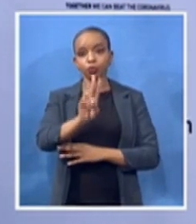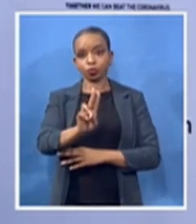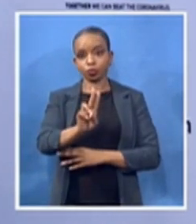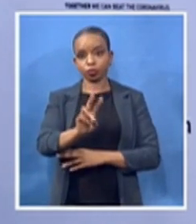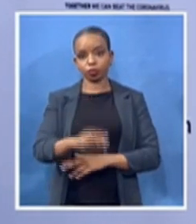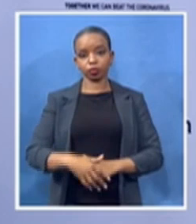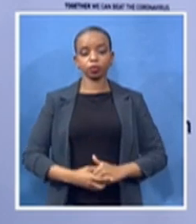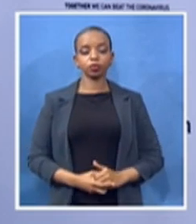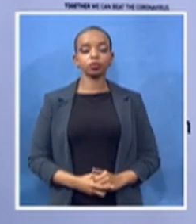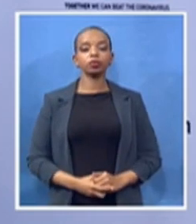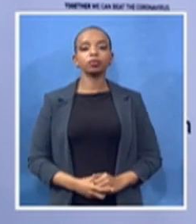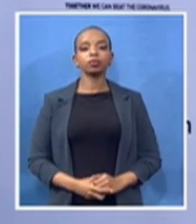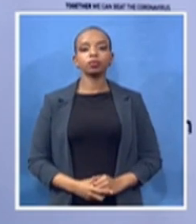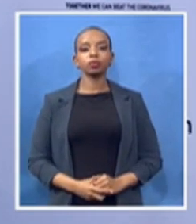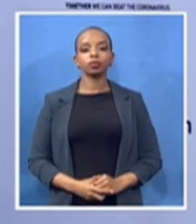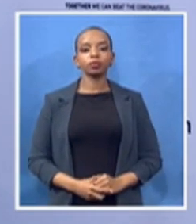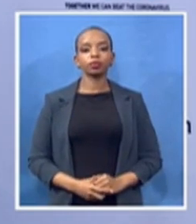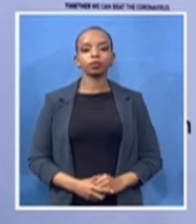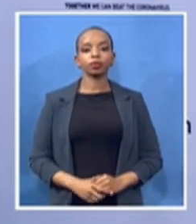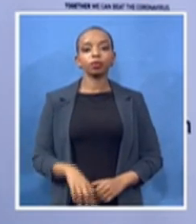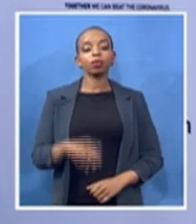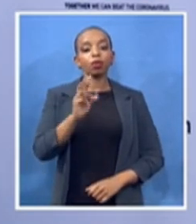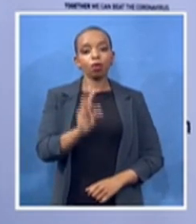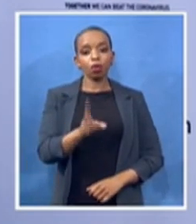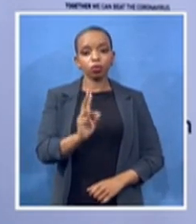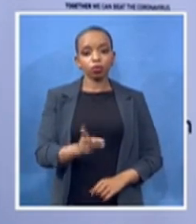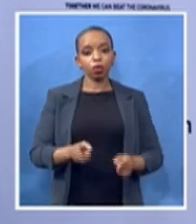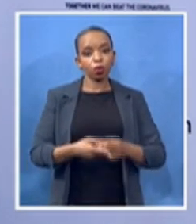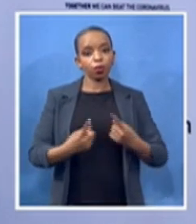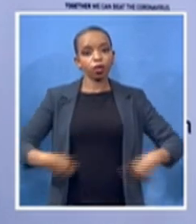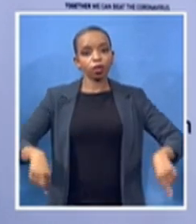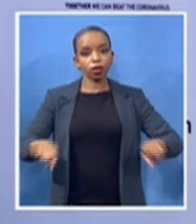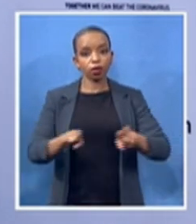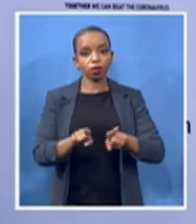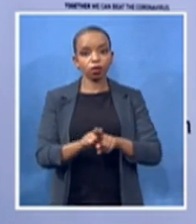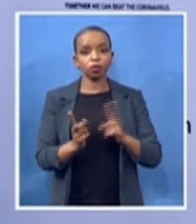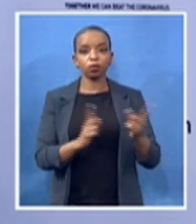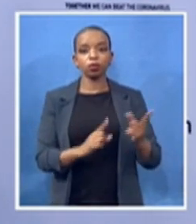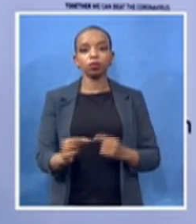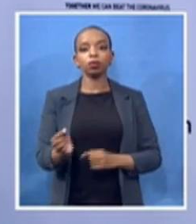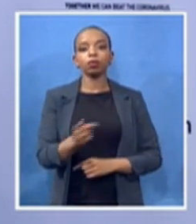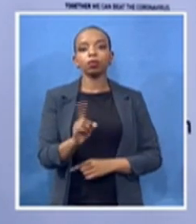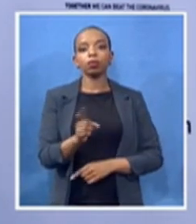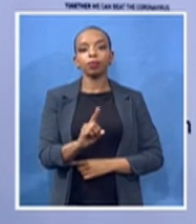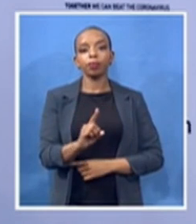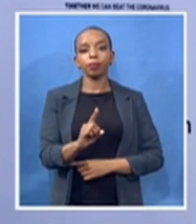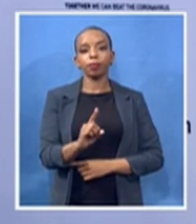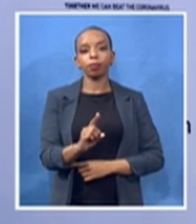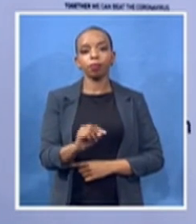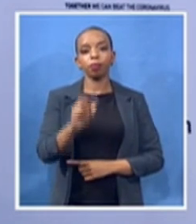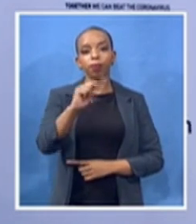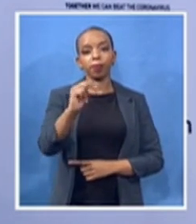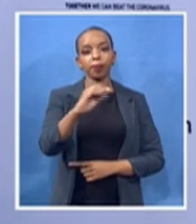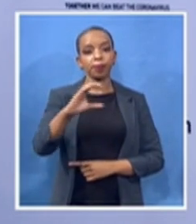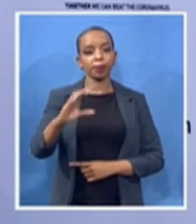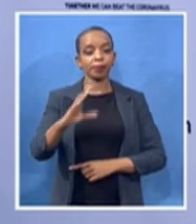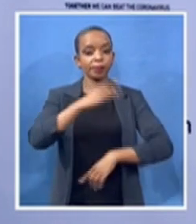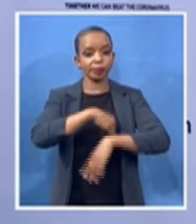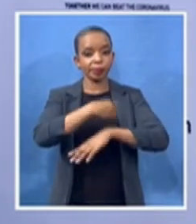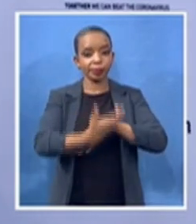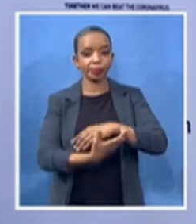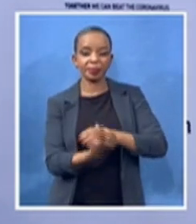in the sanc first conference in 1912 to her last days in cliptown